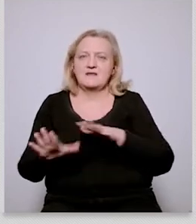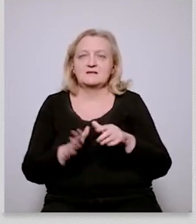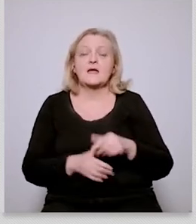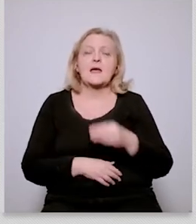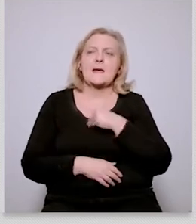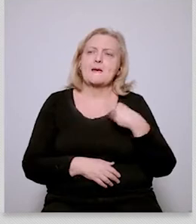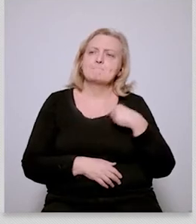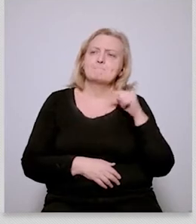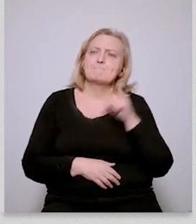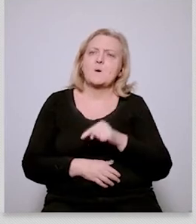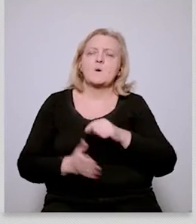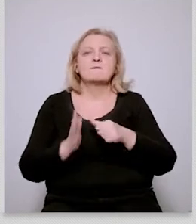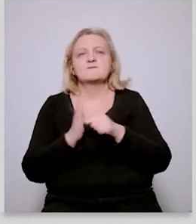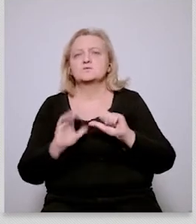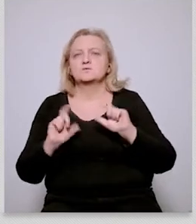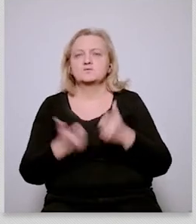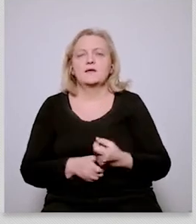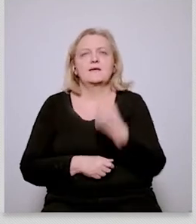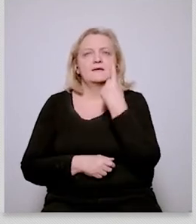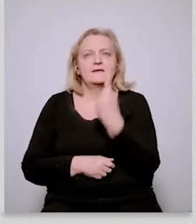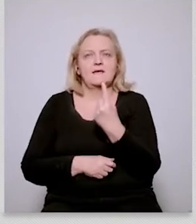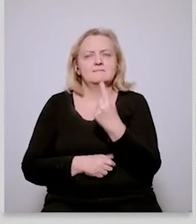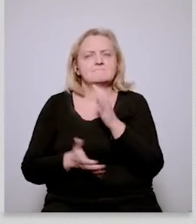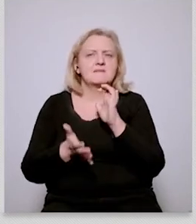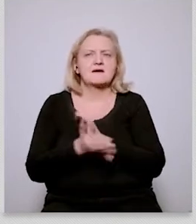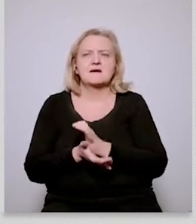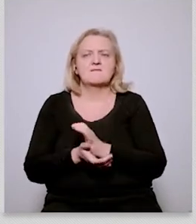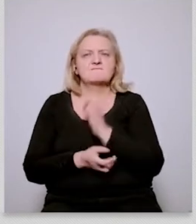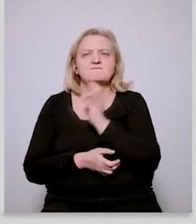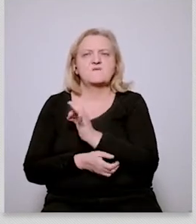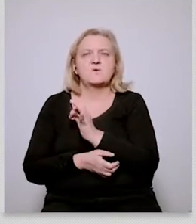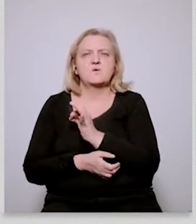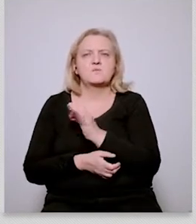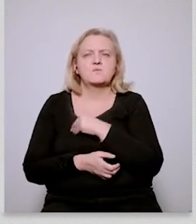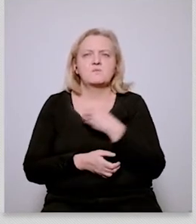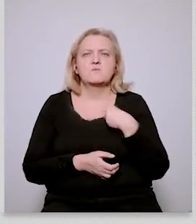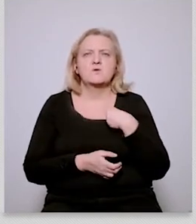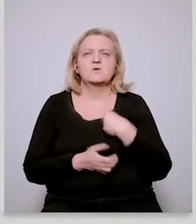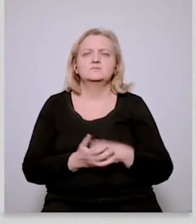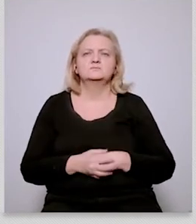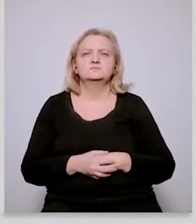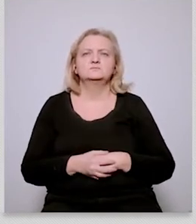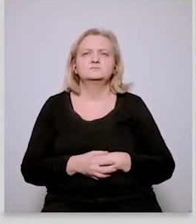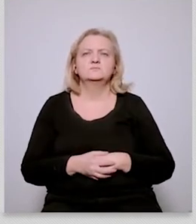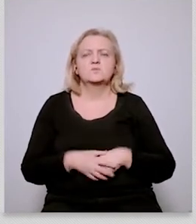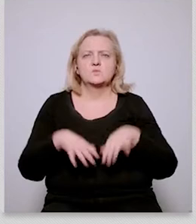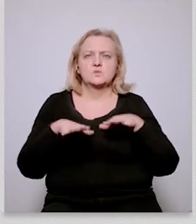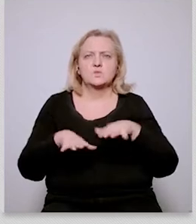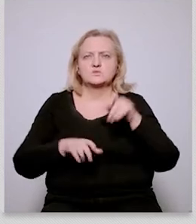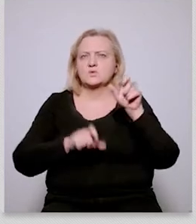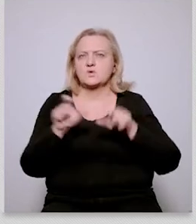think one thing that is distinctive about poland and a number of you have brought it up in different ways here is the